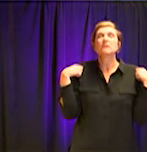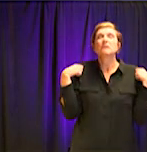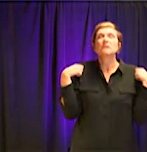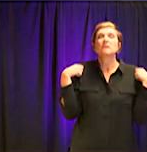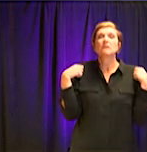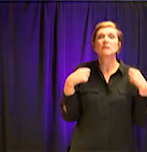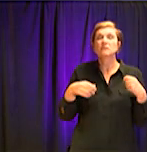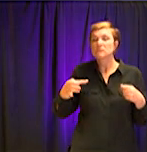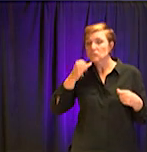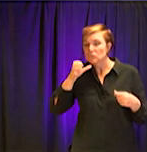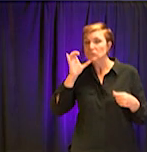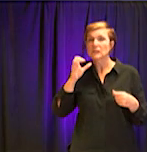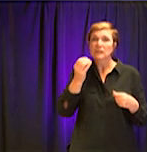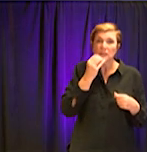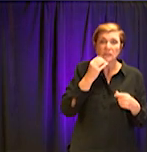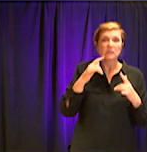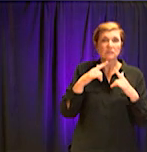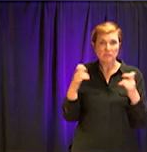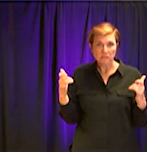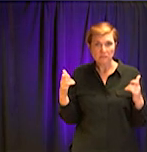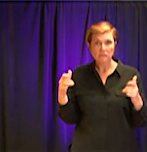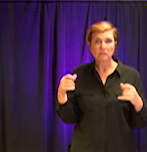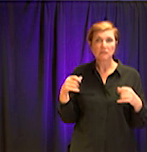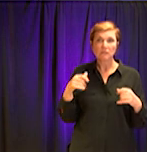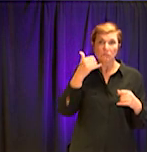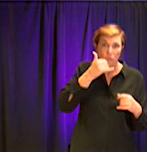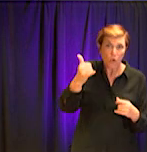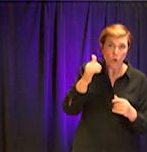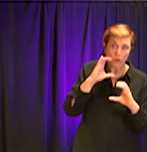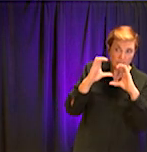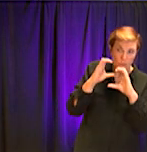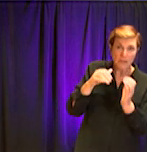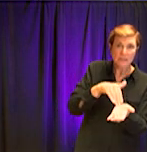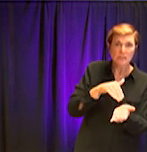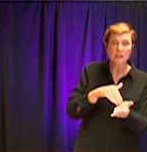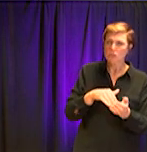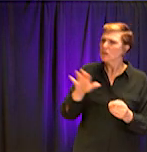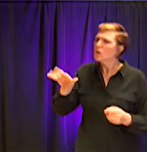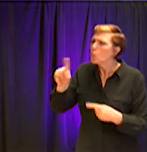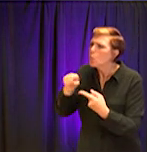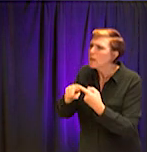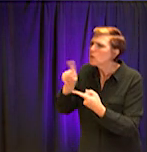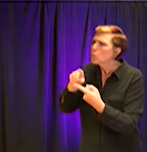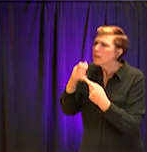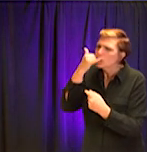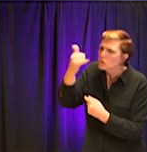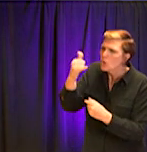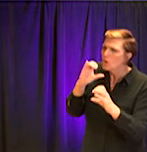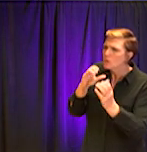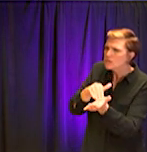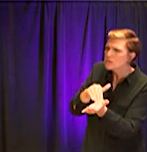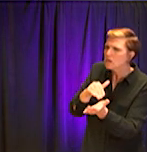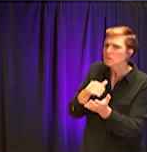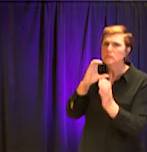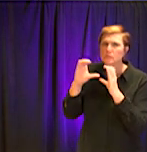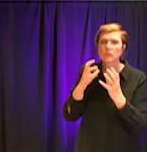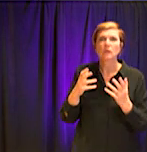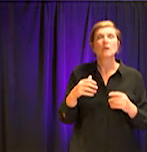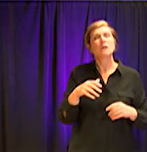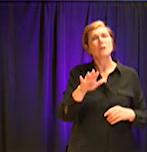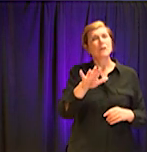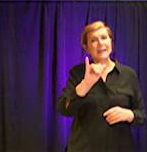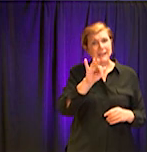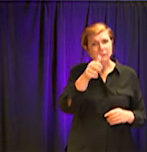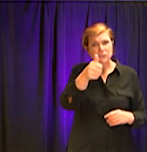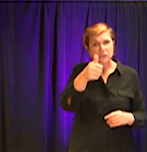call to the doctor? Um, I think, you know, I think people that have an illness that develop a fever or a cough, um, that